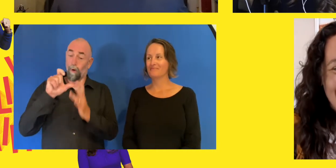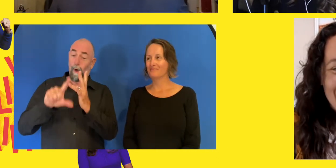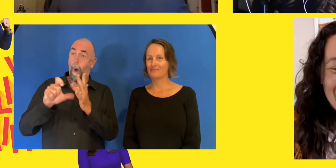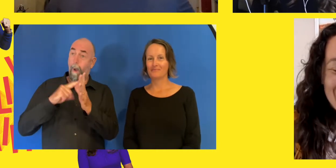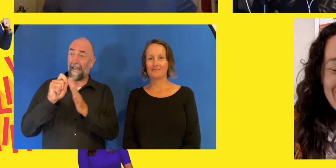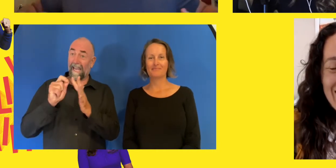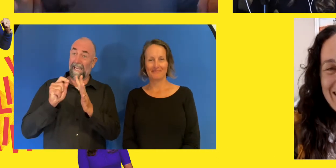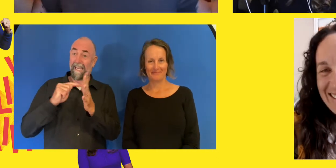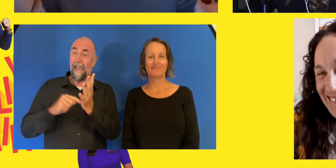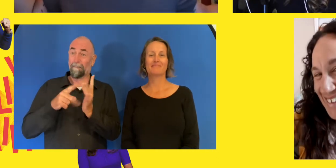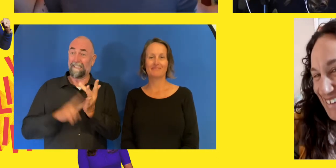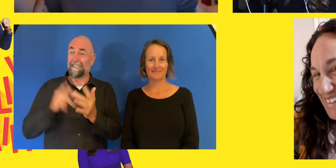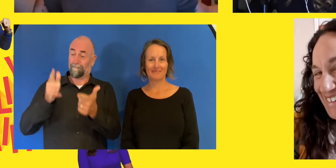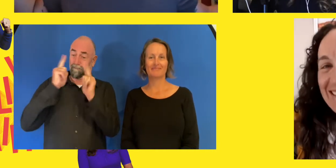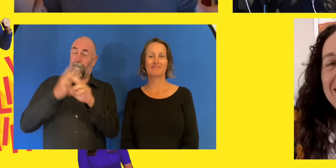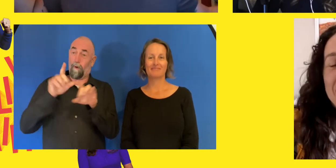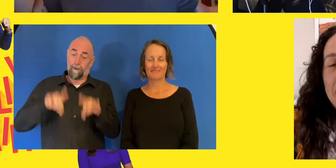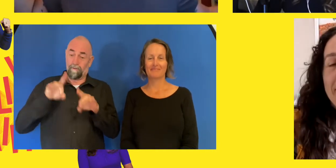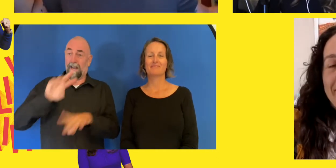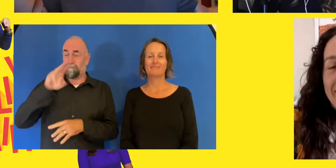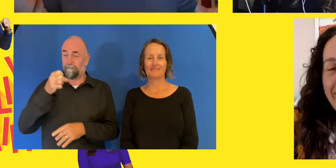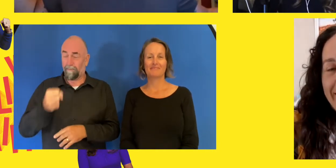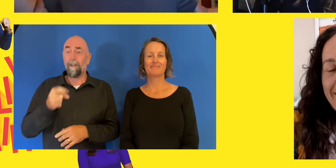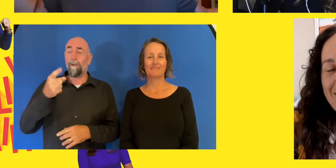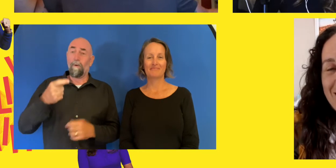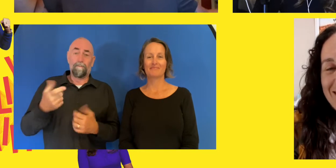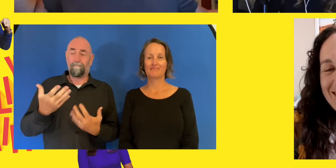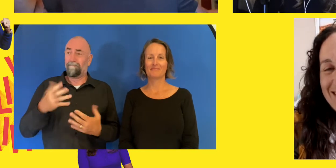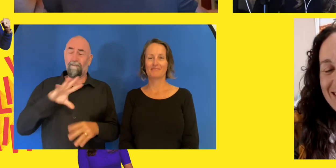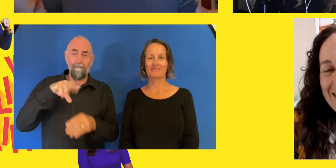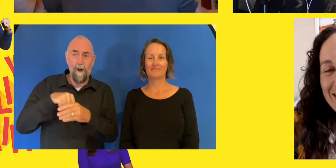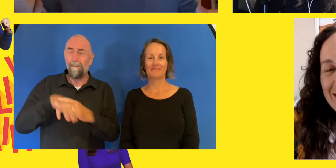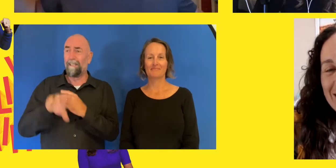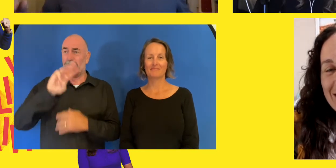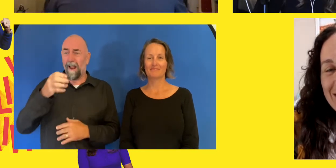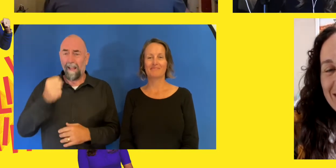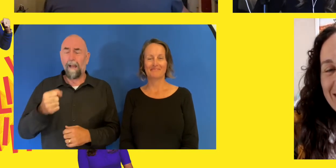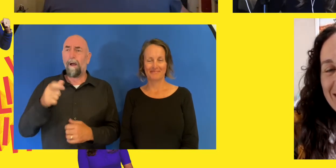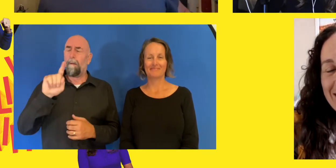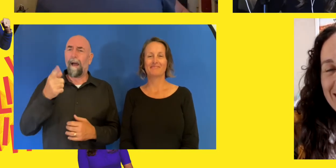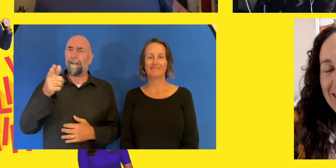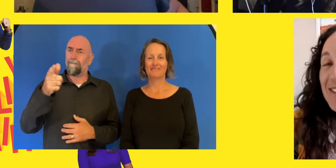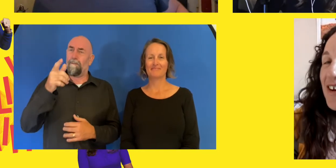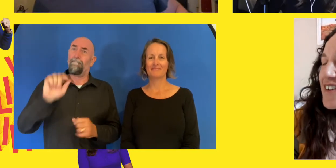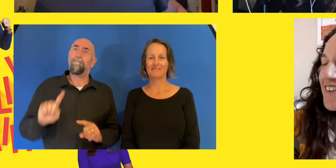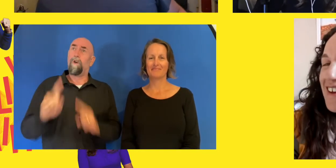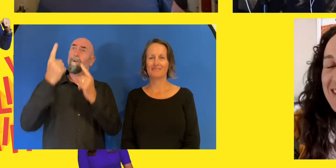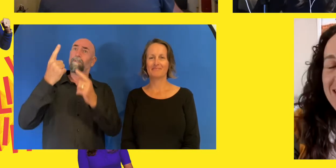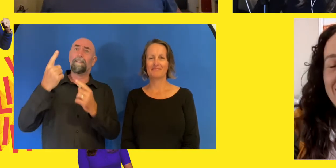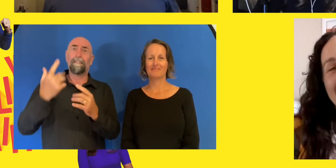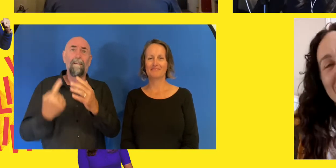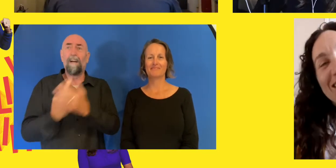overshadow all of that, Georgie? What will? Fast five, fast five. This is possibly the hardest